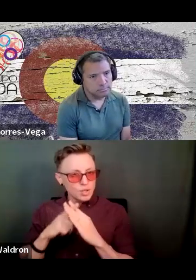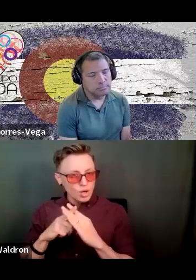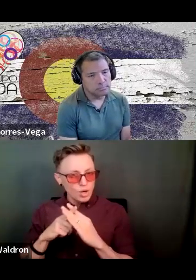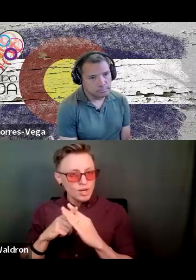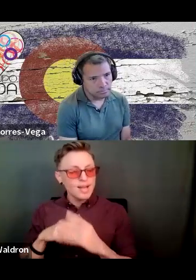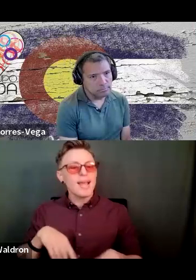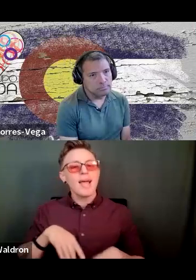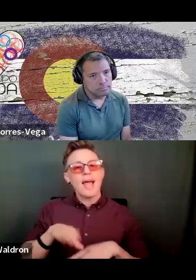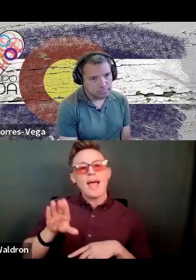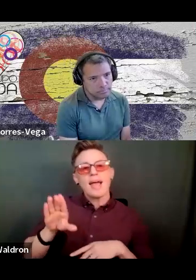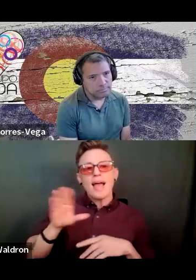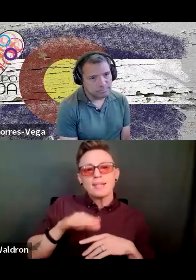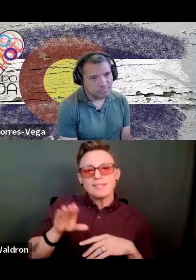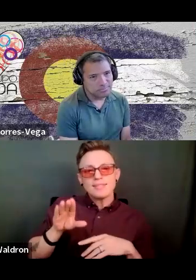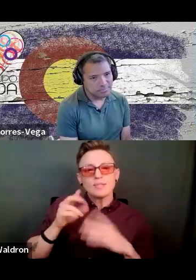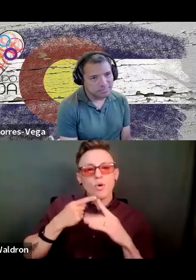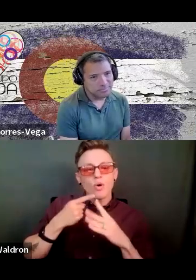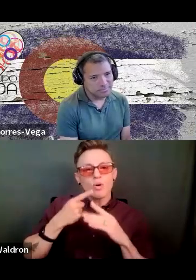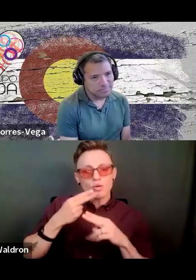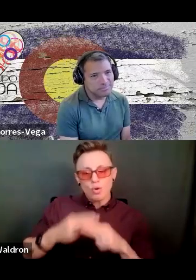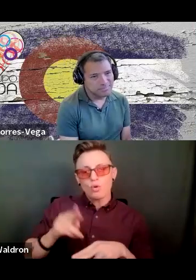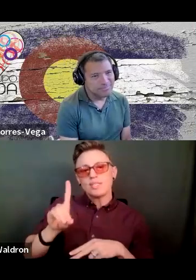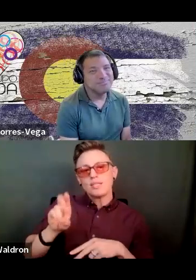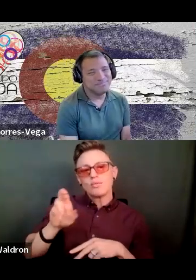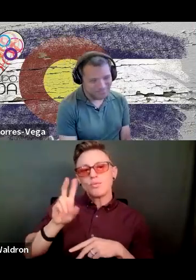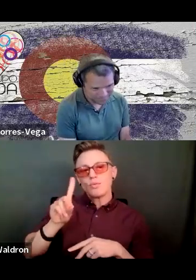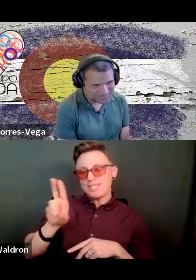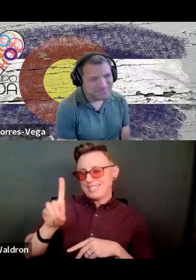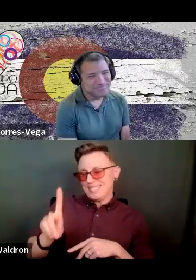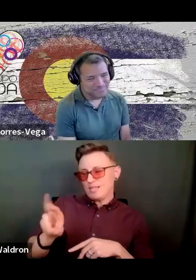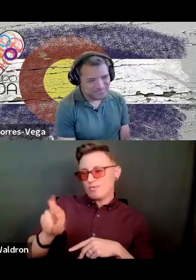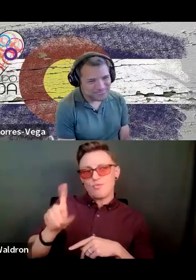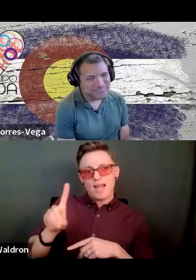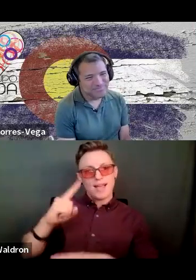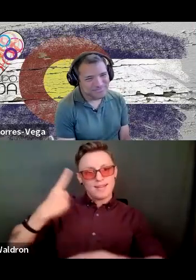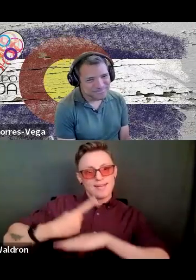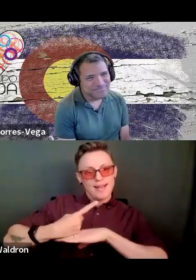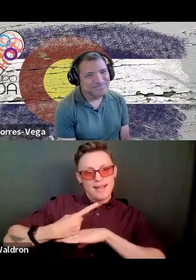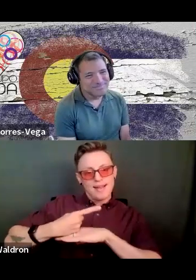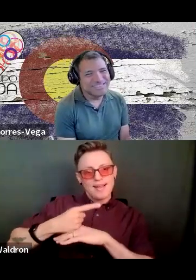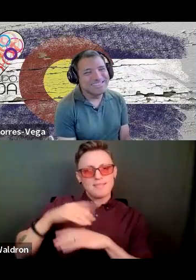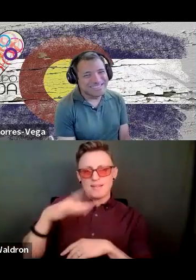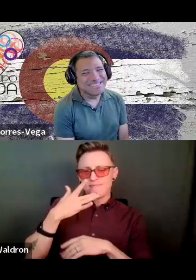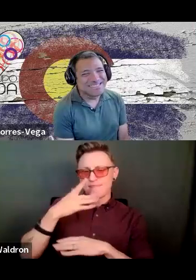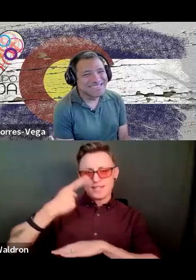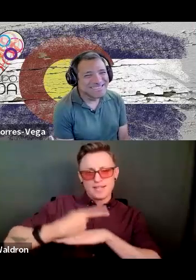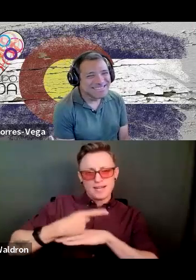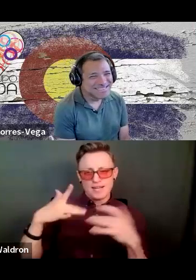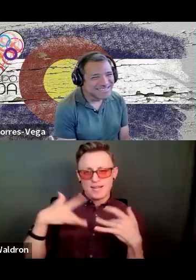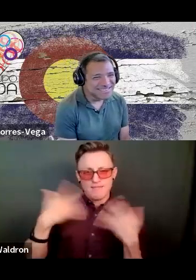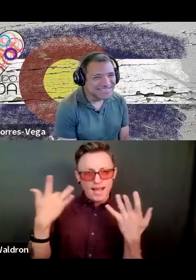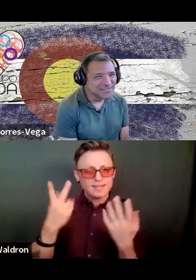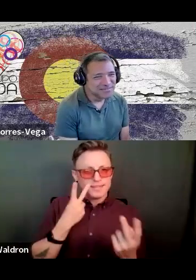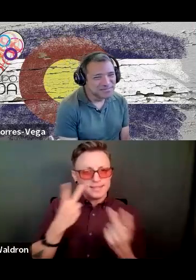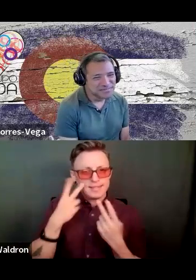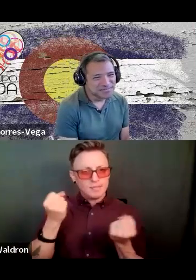DRAD day, that's what we call it for short, but it's Disability Rights Advocacy Day. And those are some of my favorite days that seeing a bunch of folks